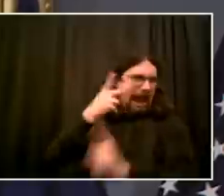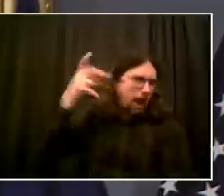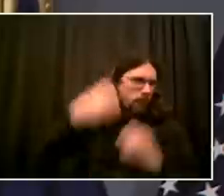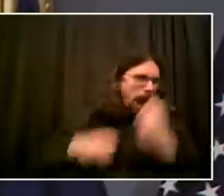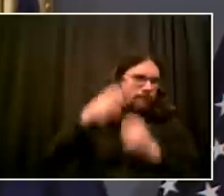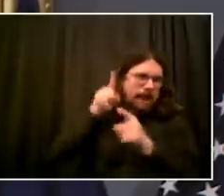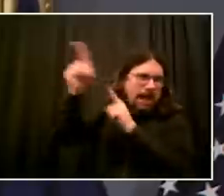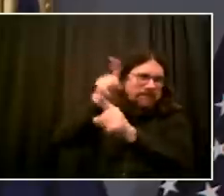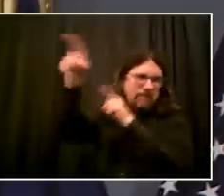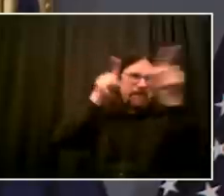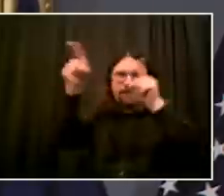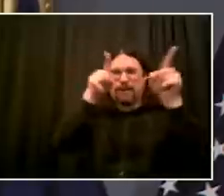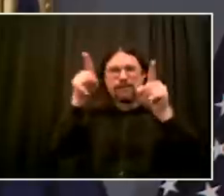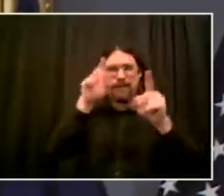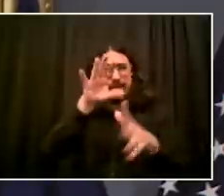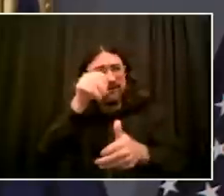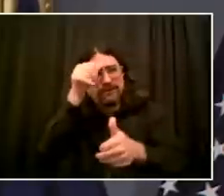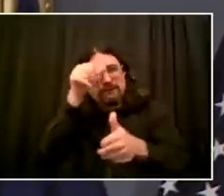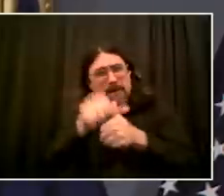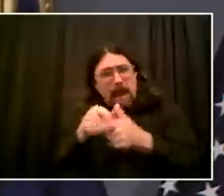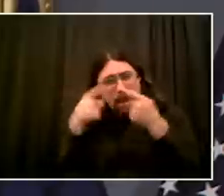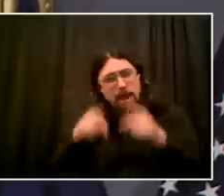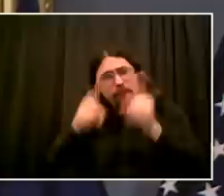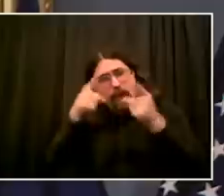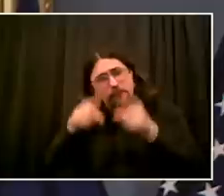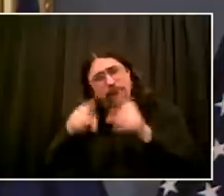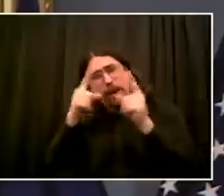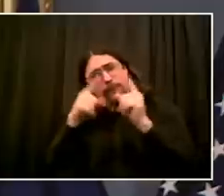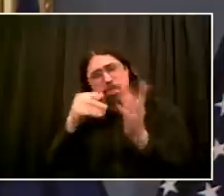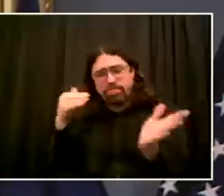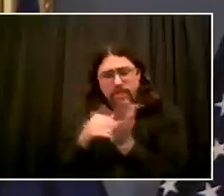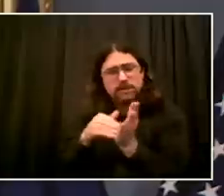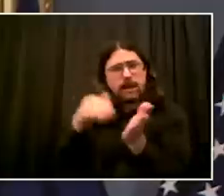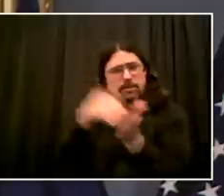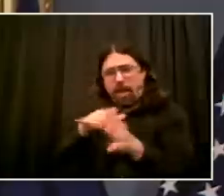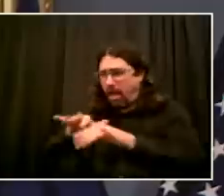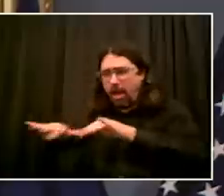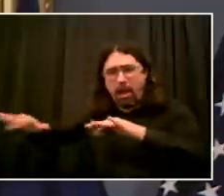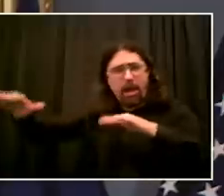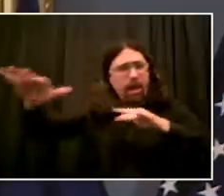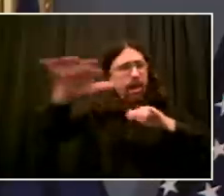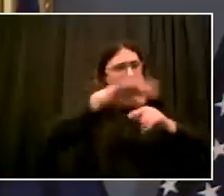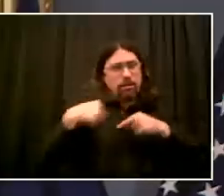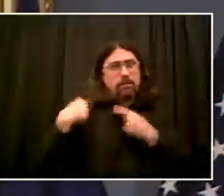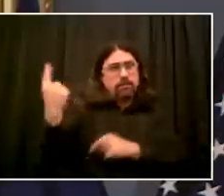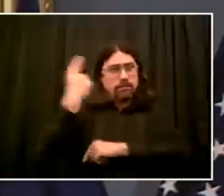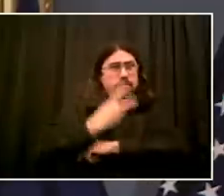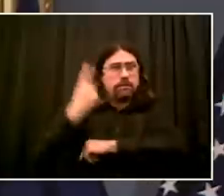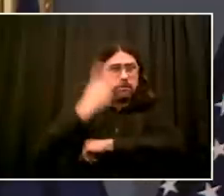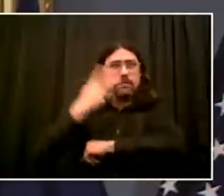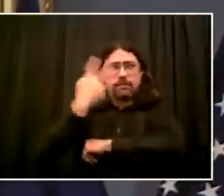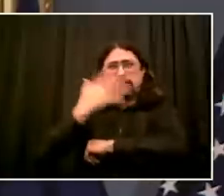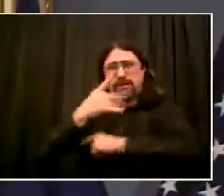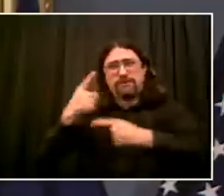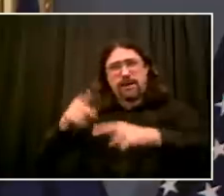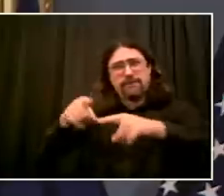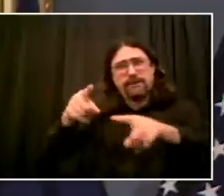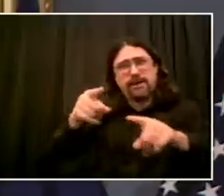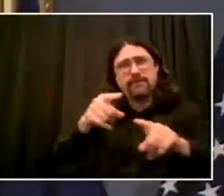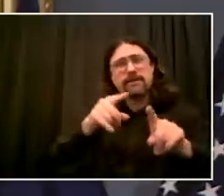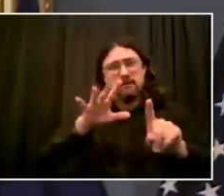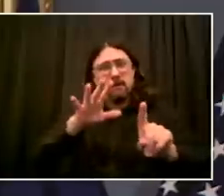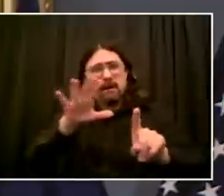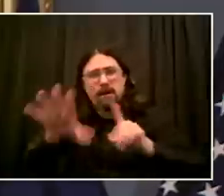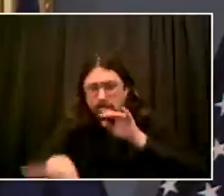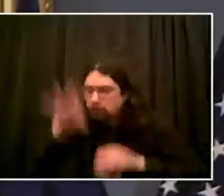more in the way of restraint and improvement. But I don't want to have forgotten how hard it is to exercise that restraint every single day. We expect